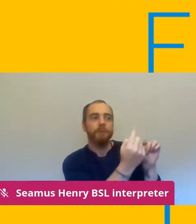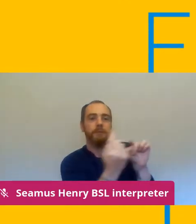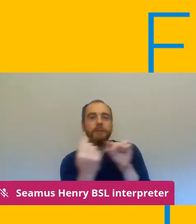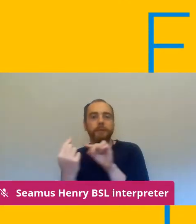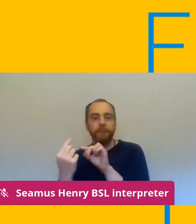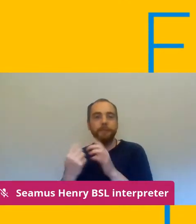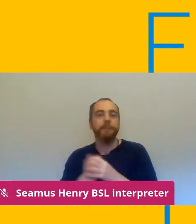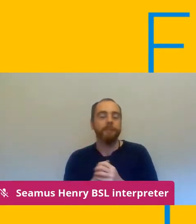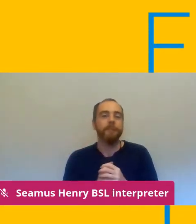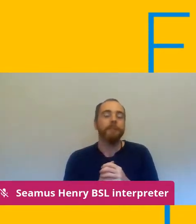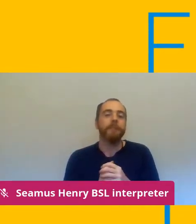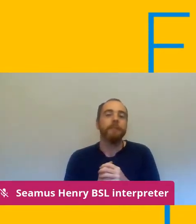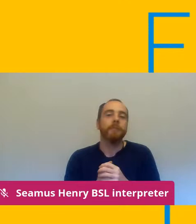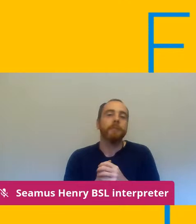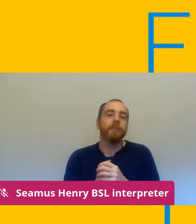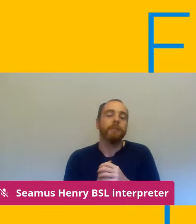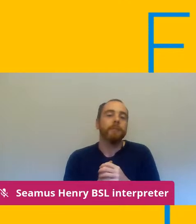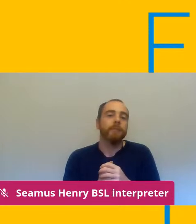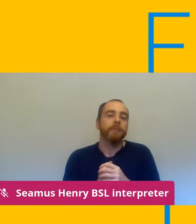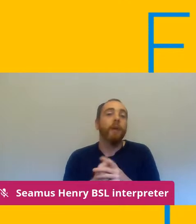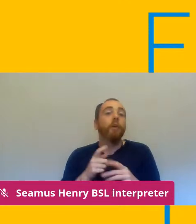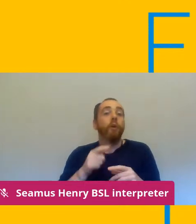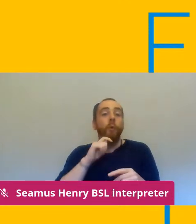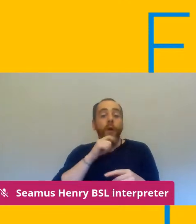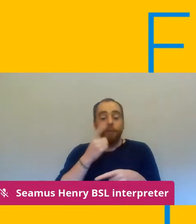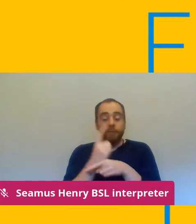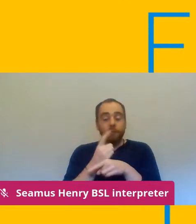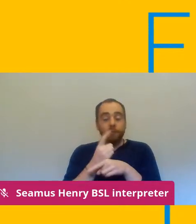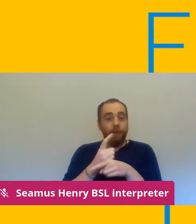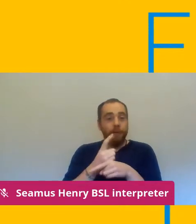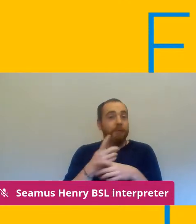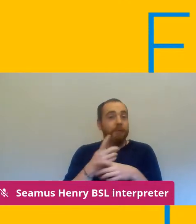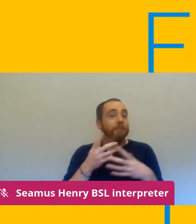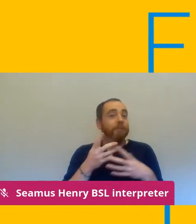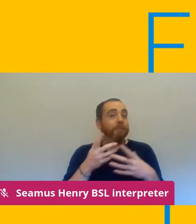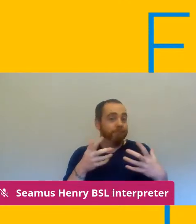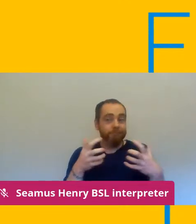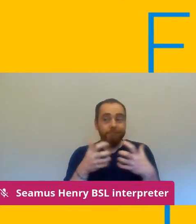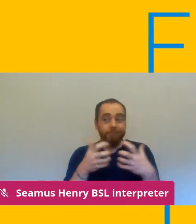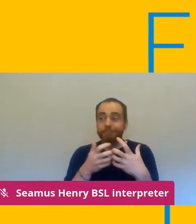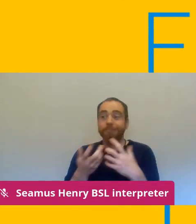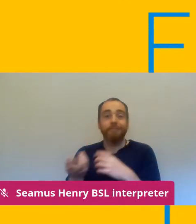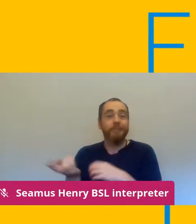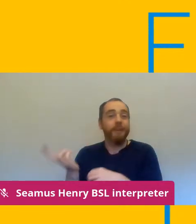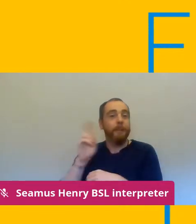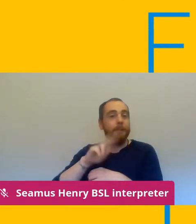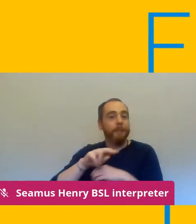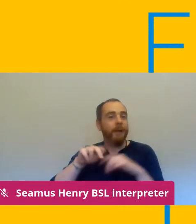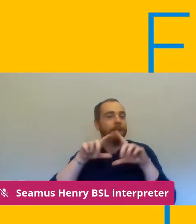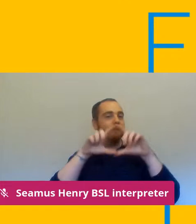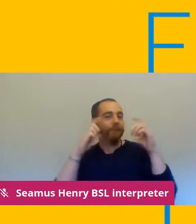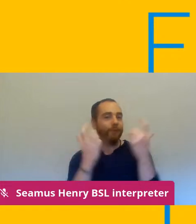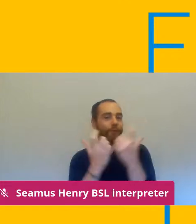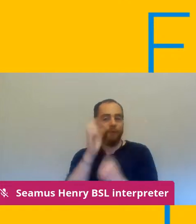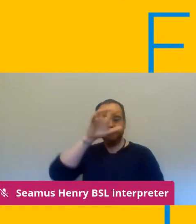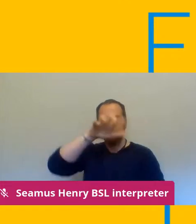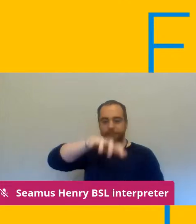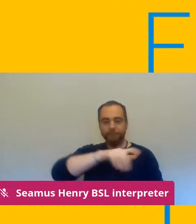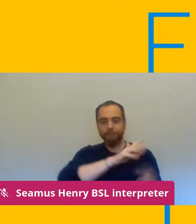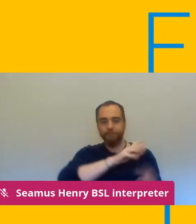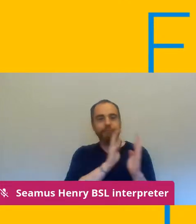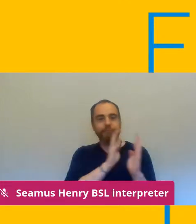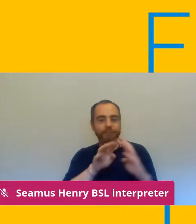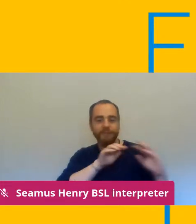campus which is the case for a lot of us now and we really want this to have a practical focus on health and